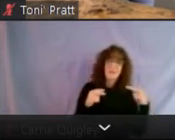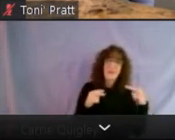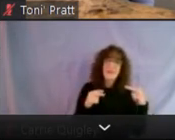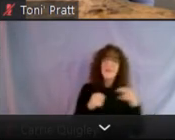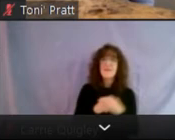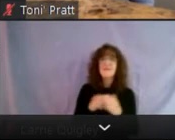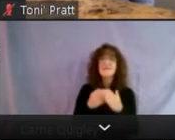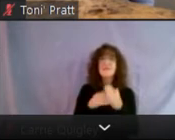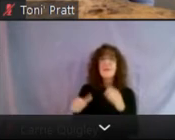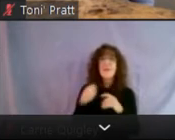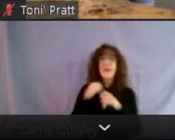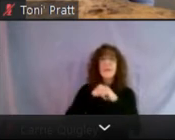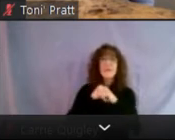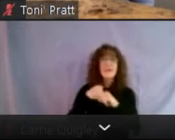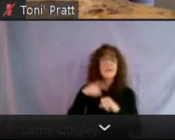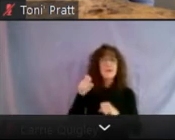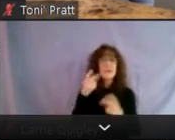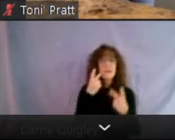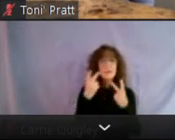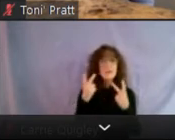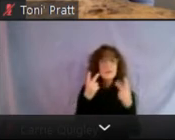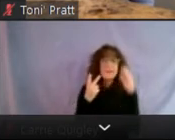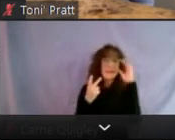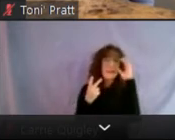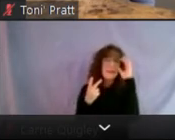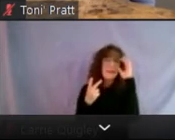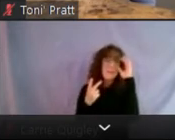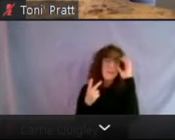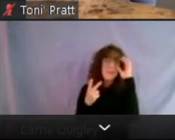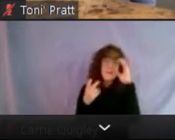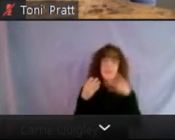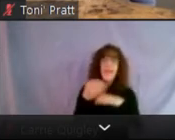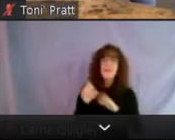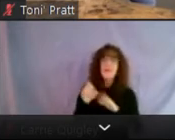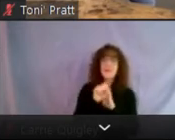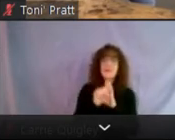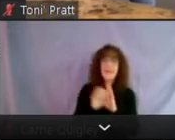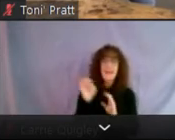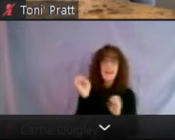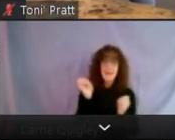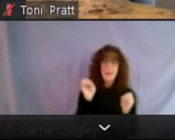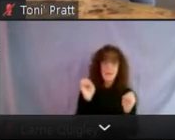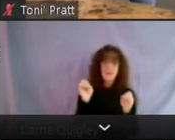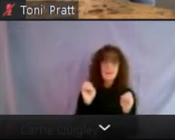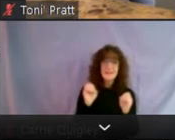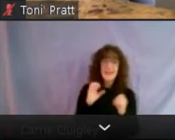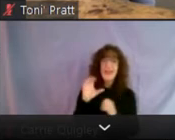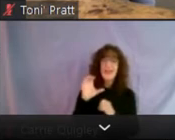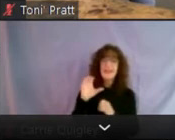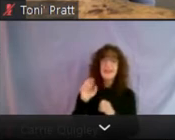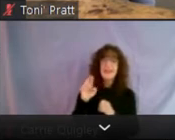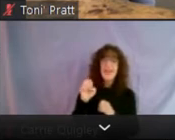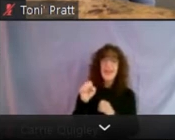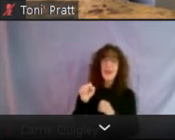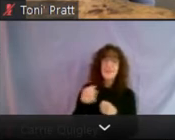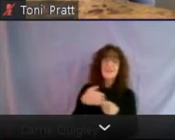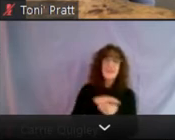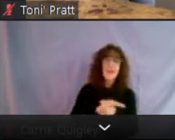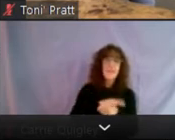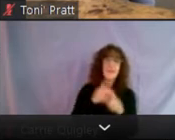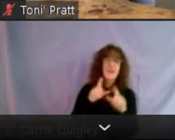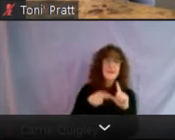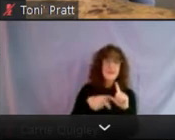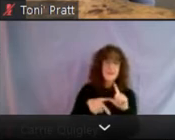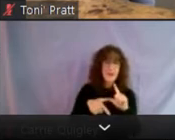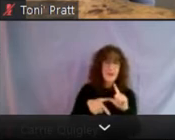other protections that we need to see after the state of emergency and the cares coverage, uh, expires,